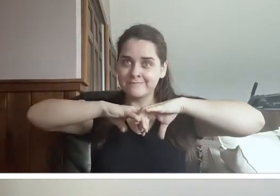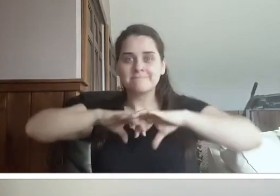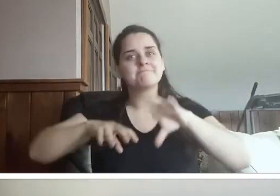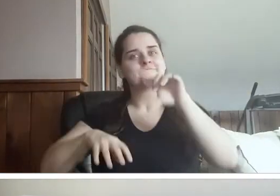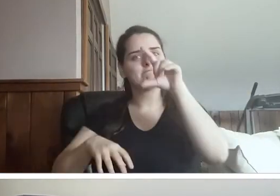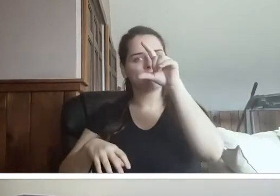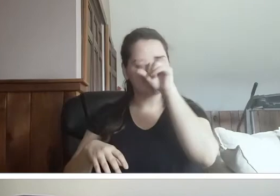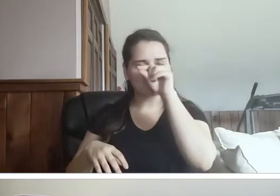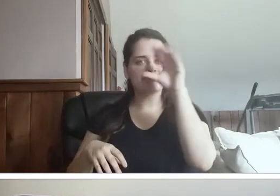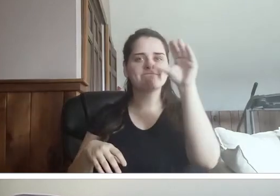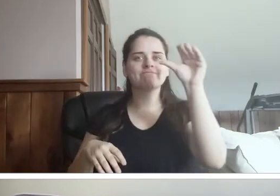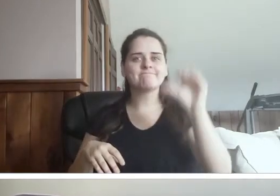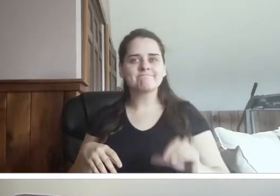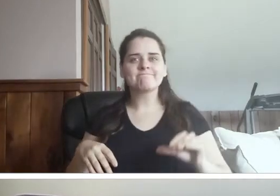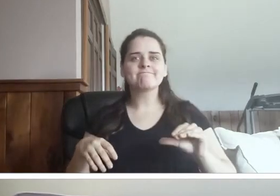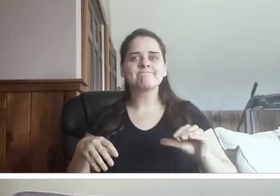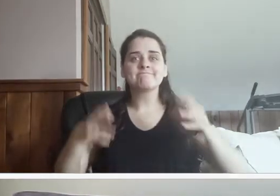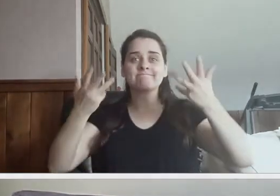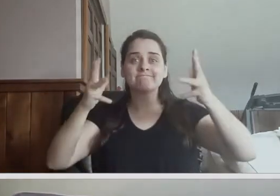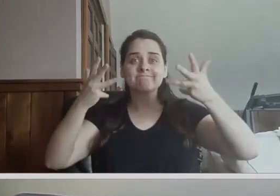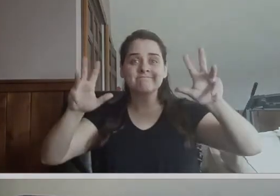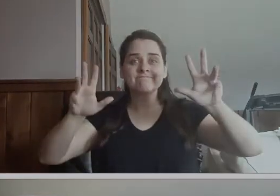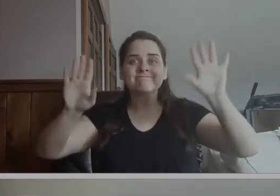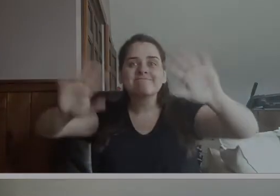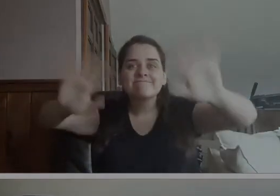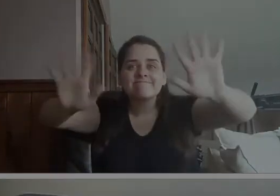Chicken Little, bye.